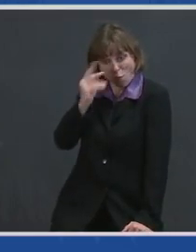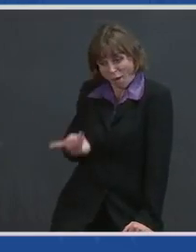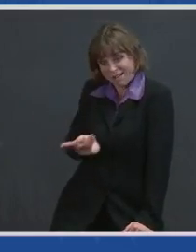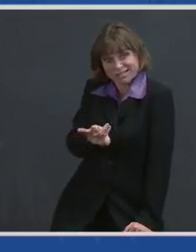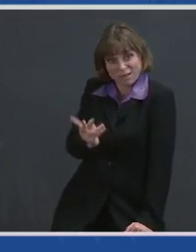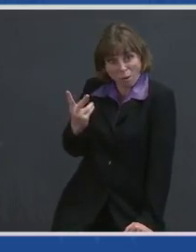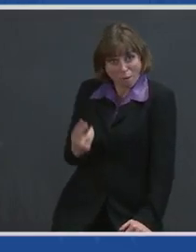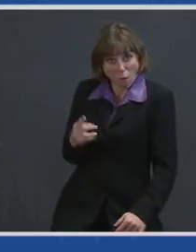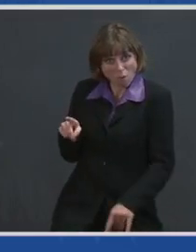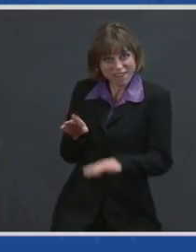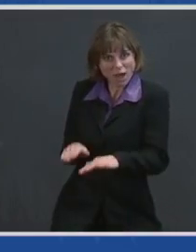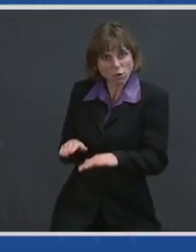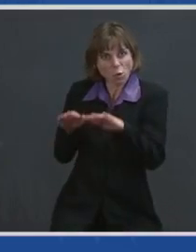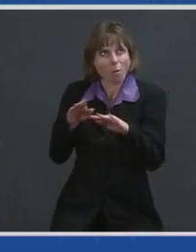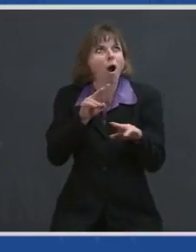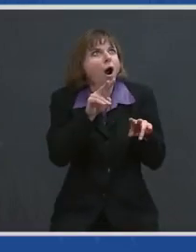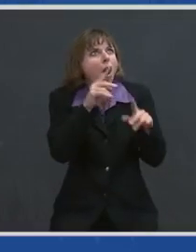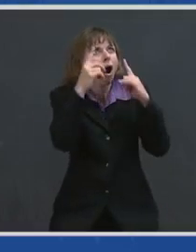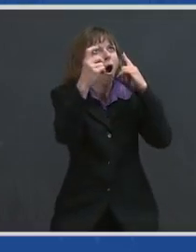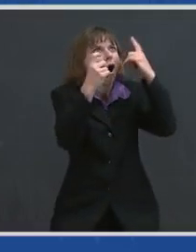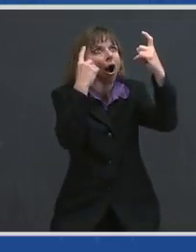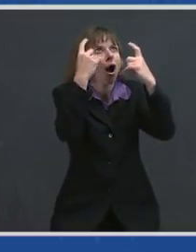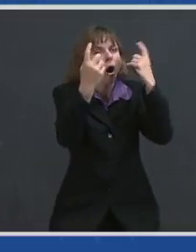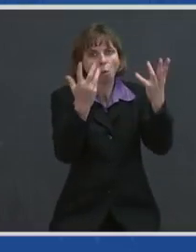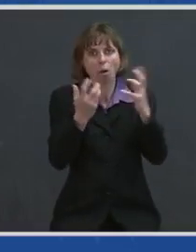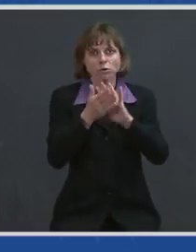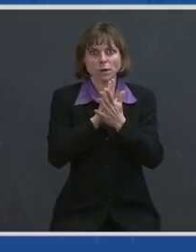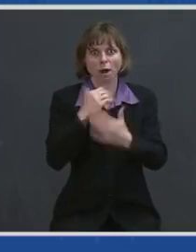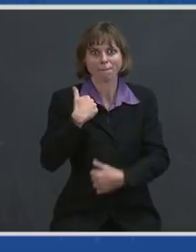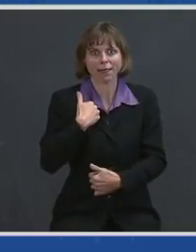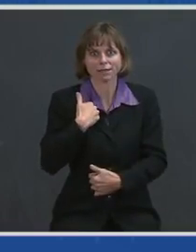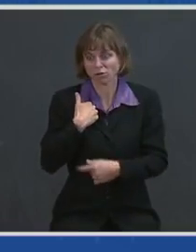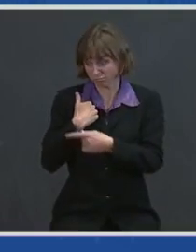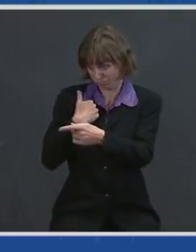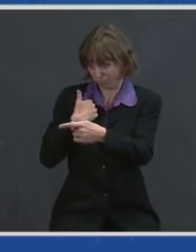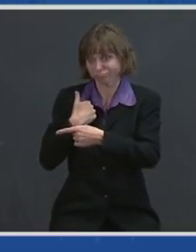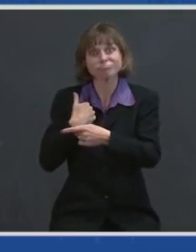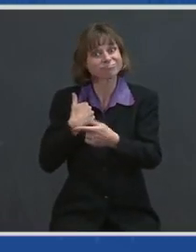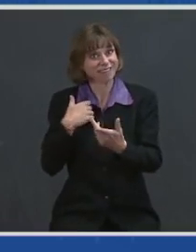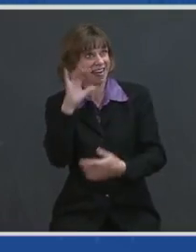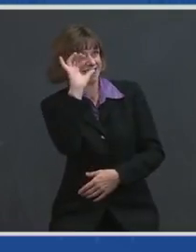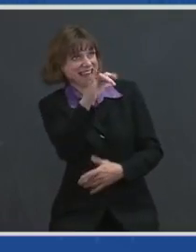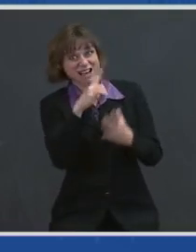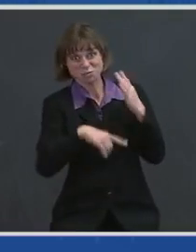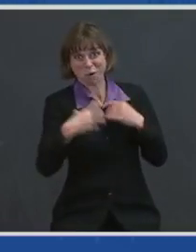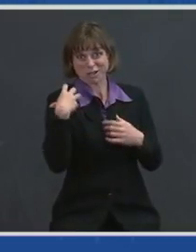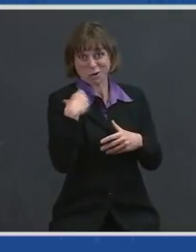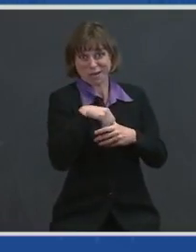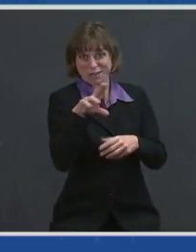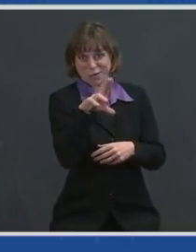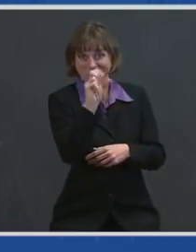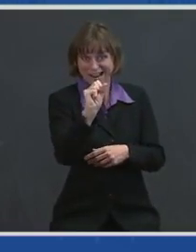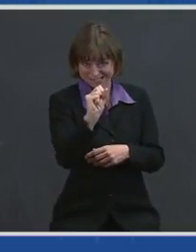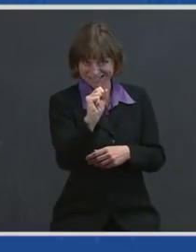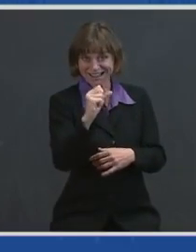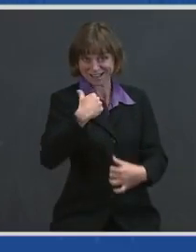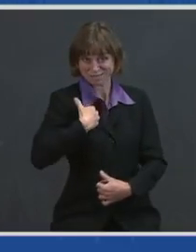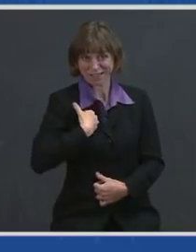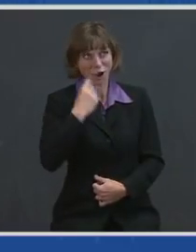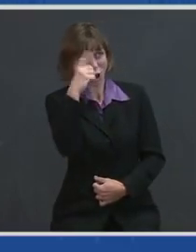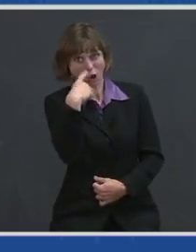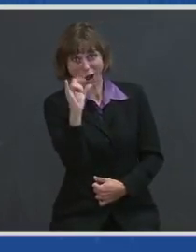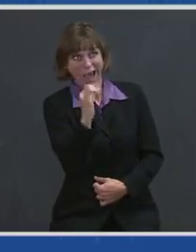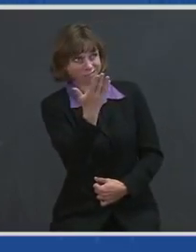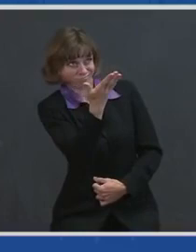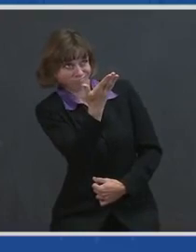who have grown up dreaming of serving for their country, to know this is what generals in the United States Armed Forces look like.